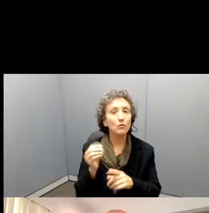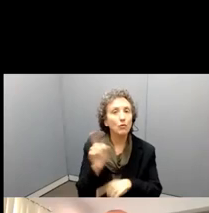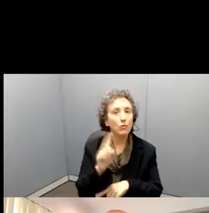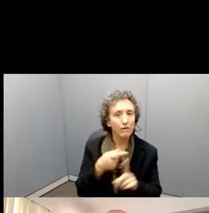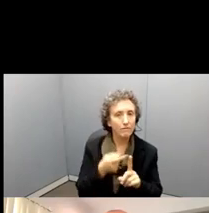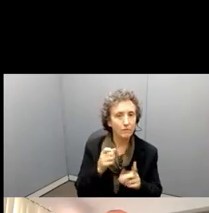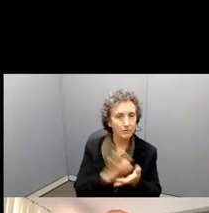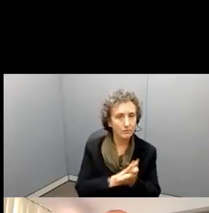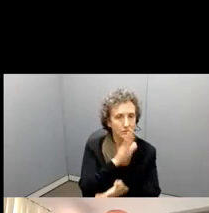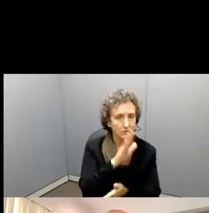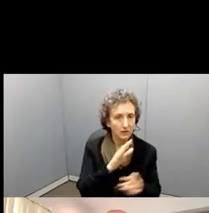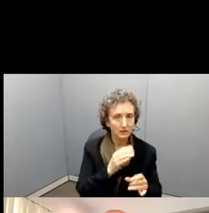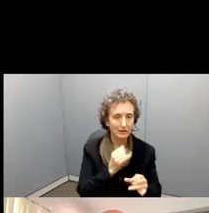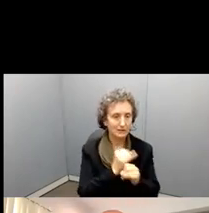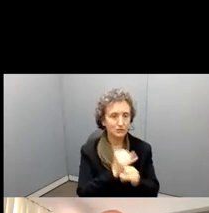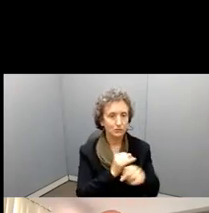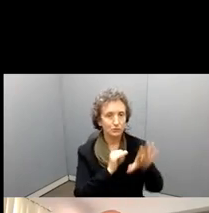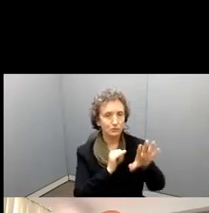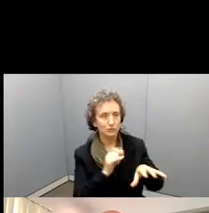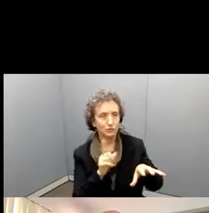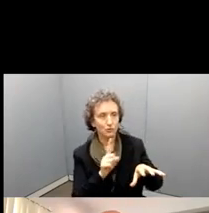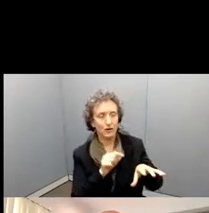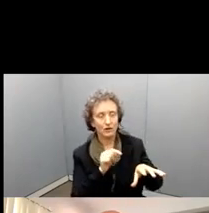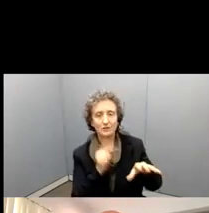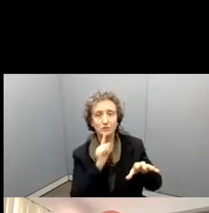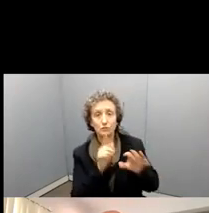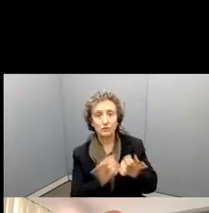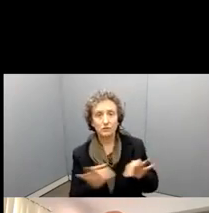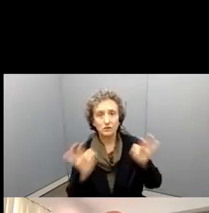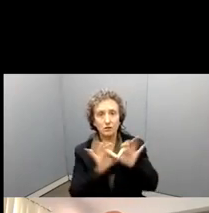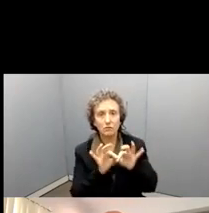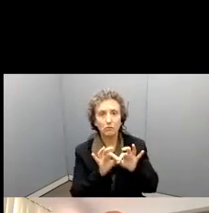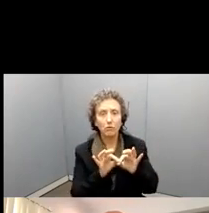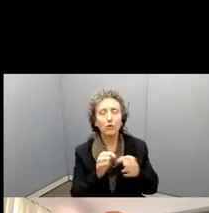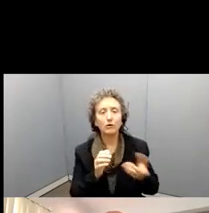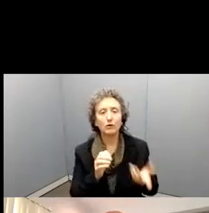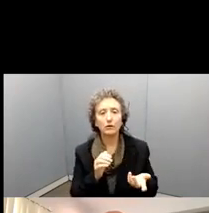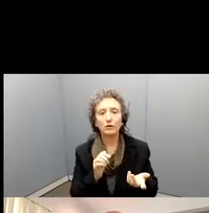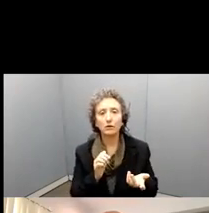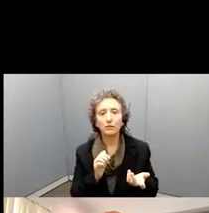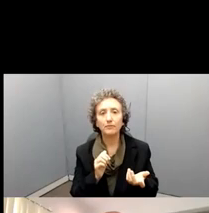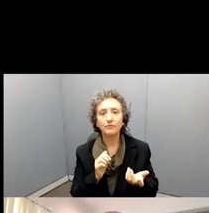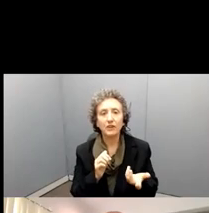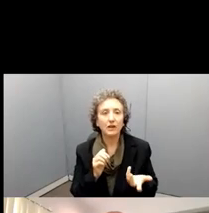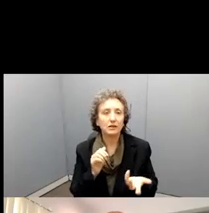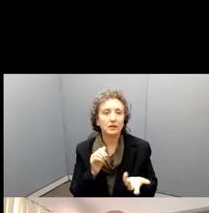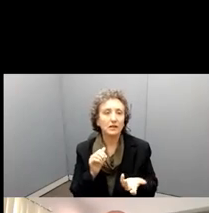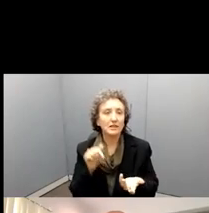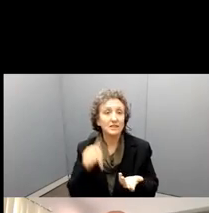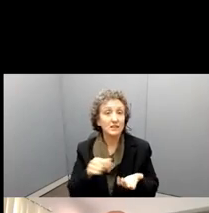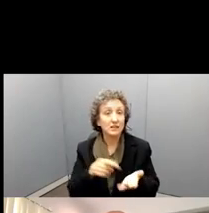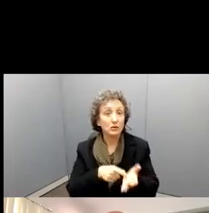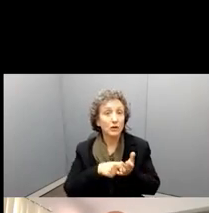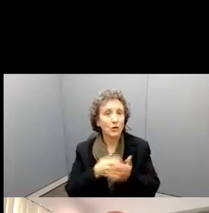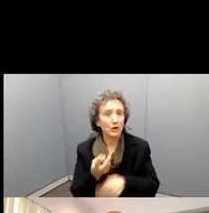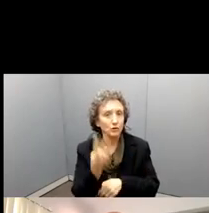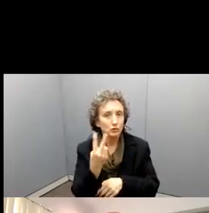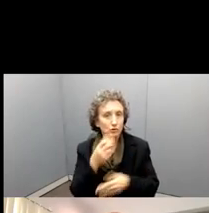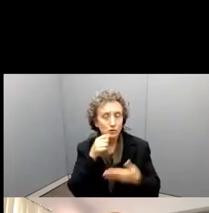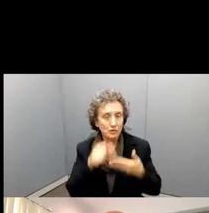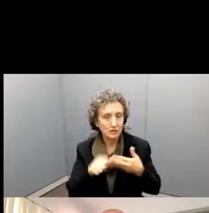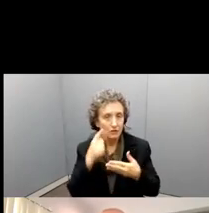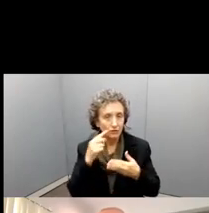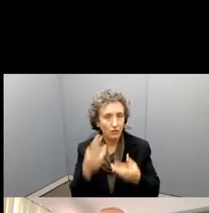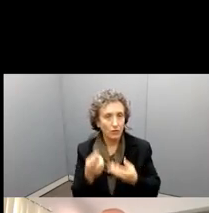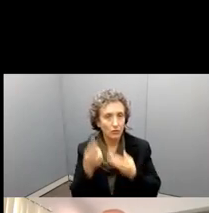that's important, because we, we need to be, you should ask, this, uh, competition requires two letters of recommendation, for people who